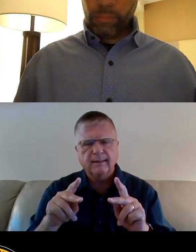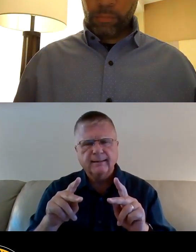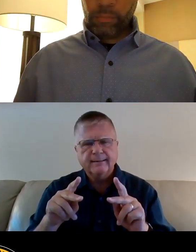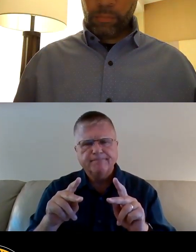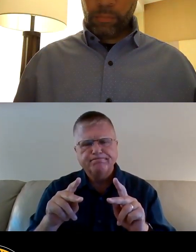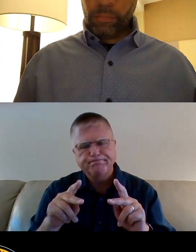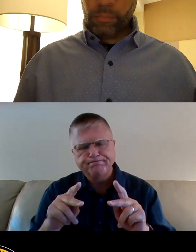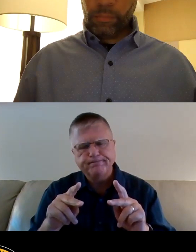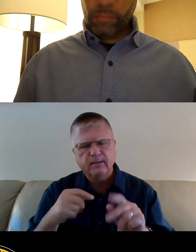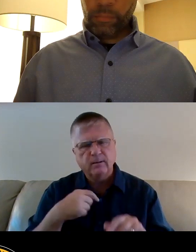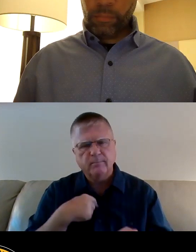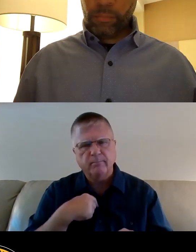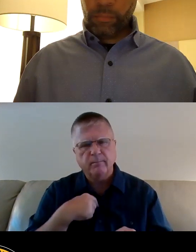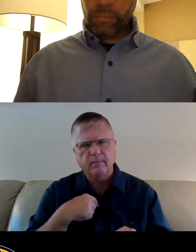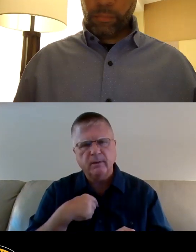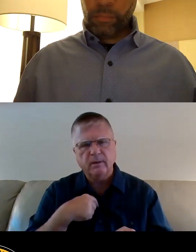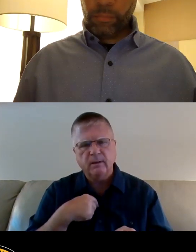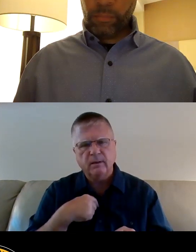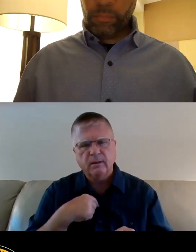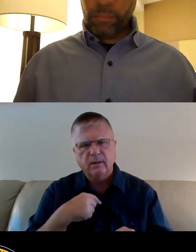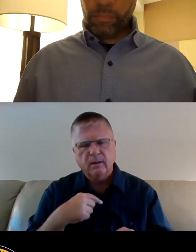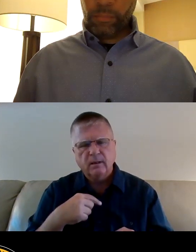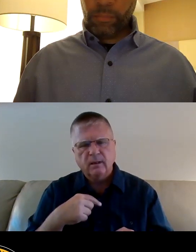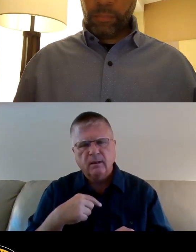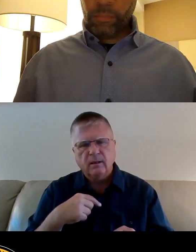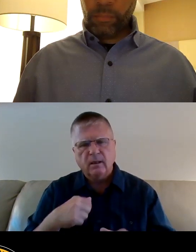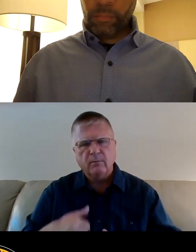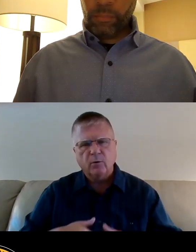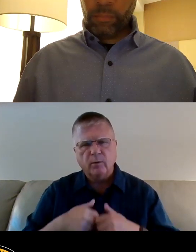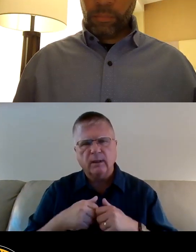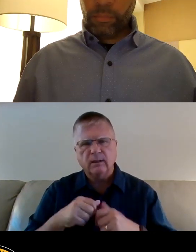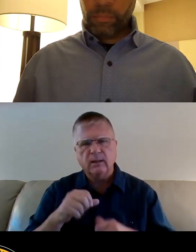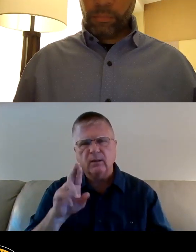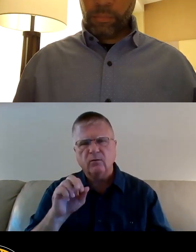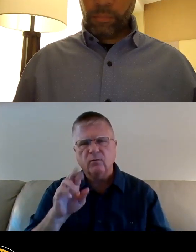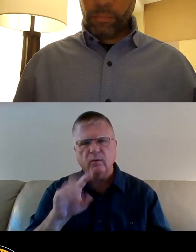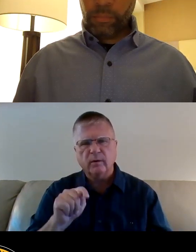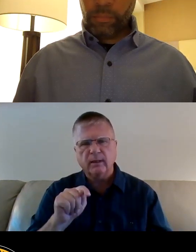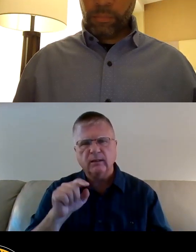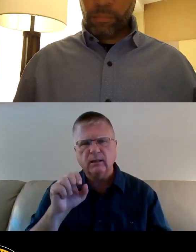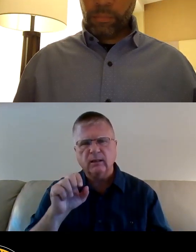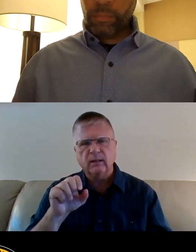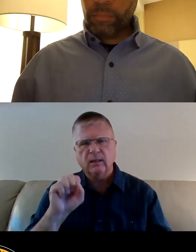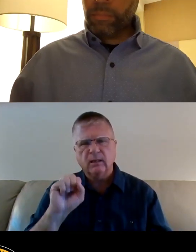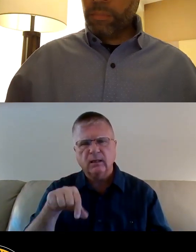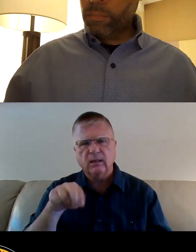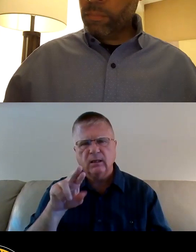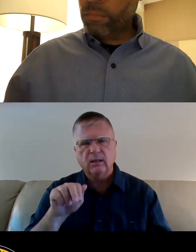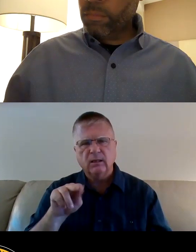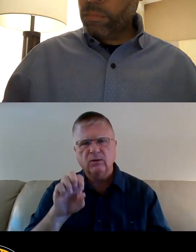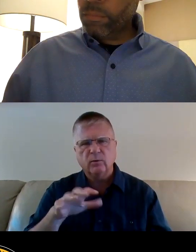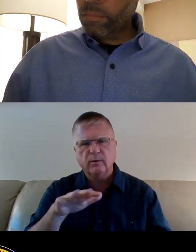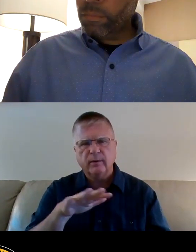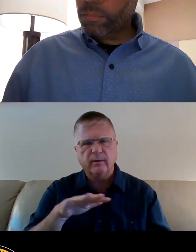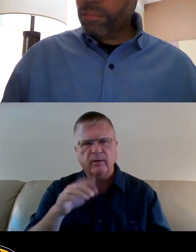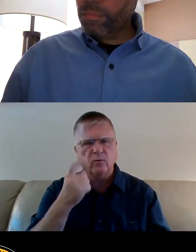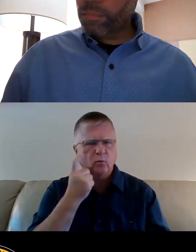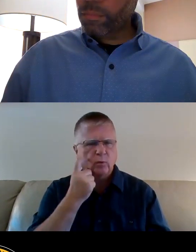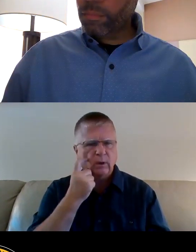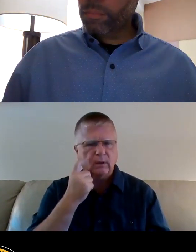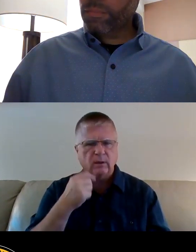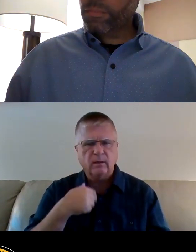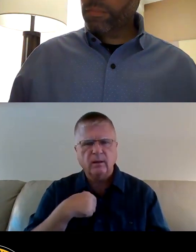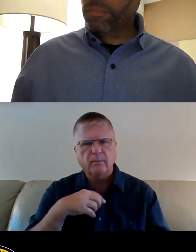I'm a resident of the Regent Square area and recently have been